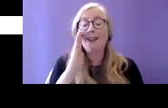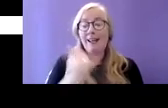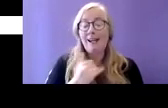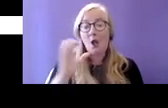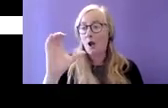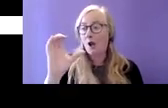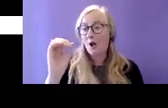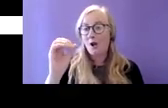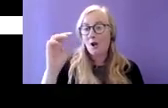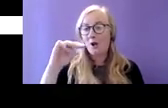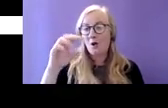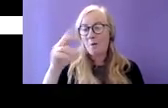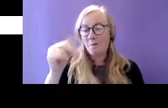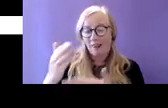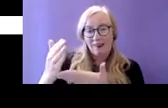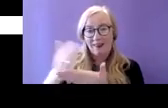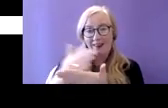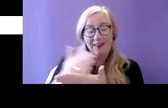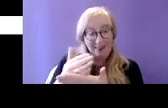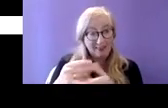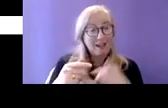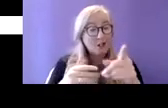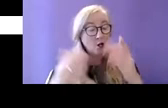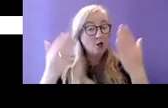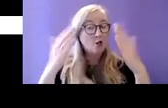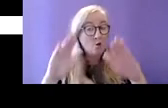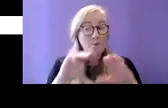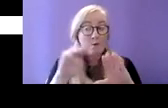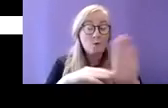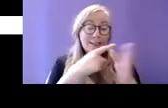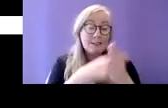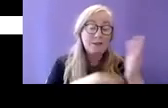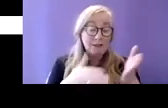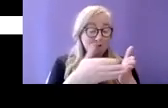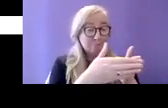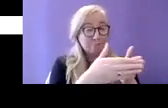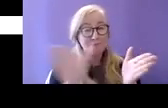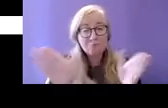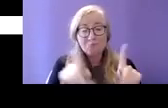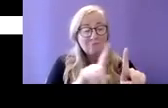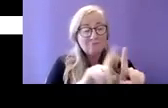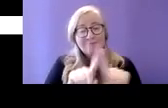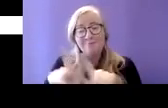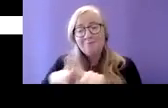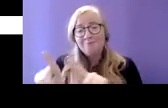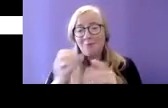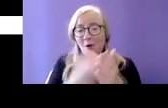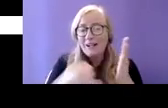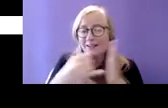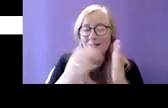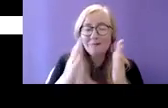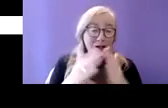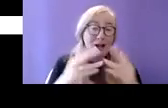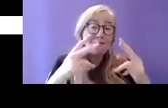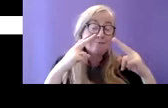share of persons with disabilities across a selection of communal establishments examined in the census data what we see